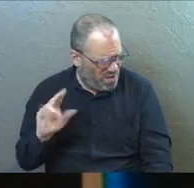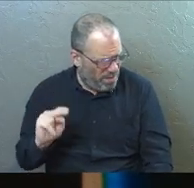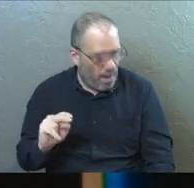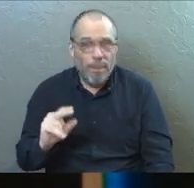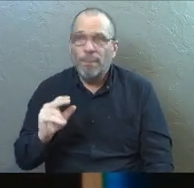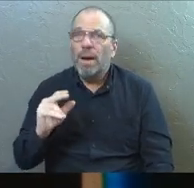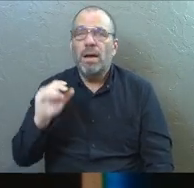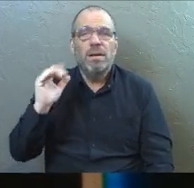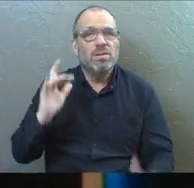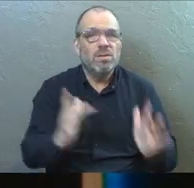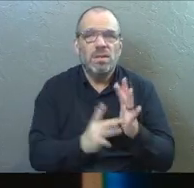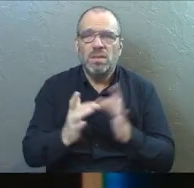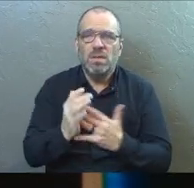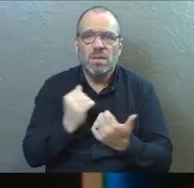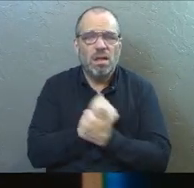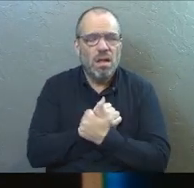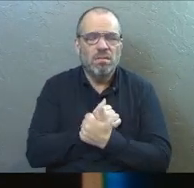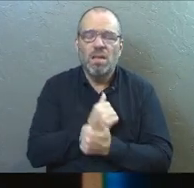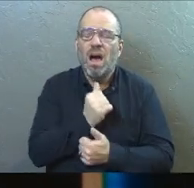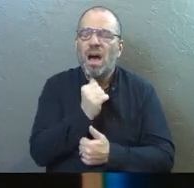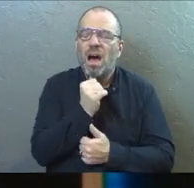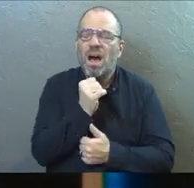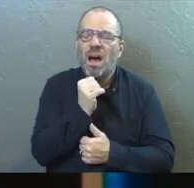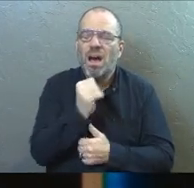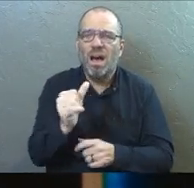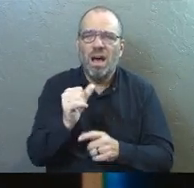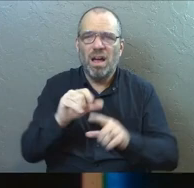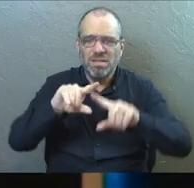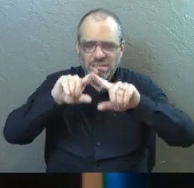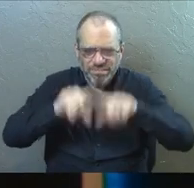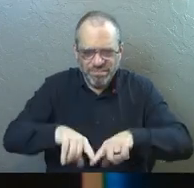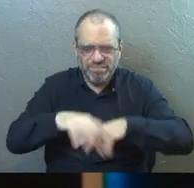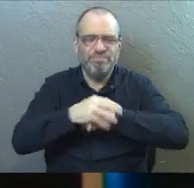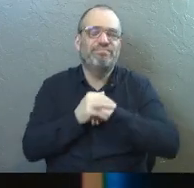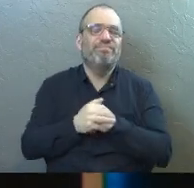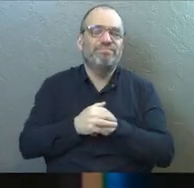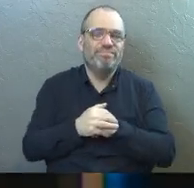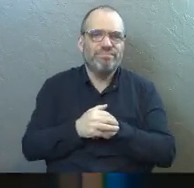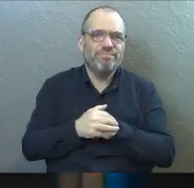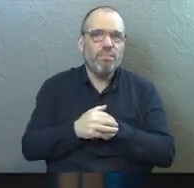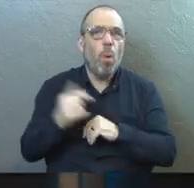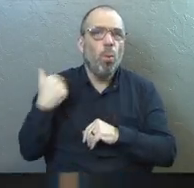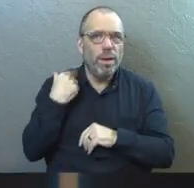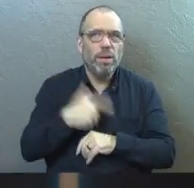Jesus' love is unconditional. We're meant to rest in his love. Did you know that?